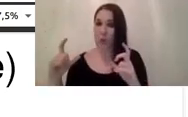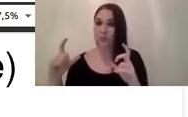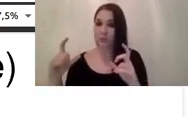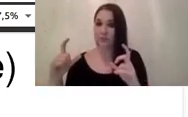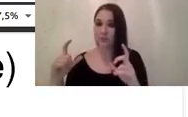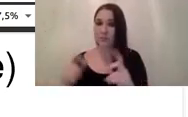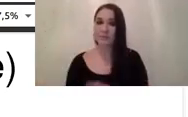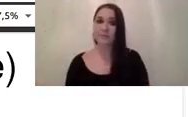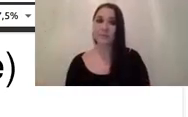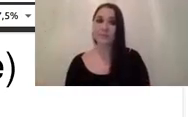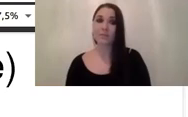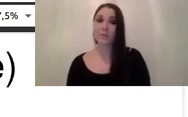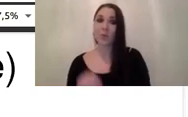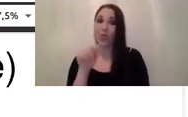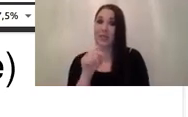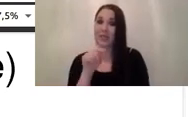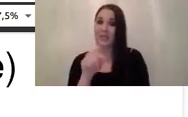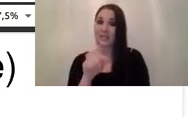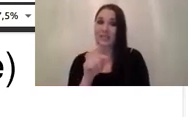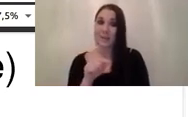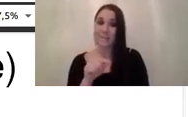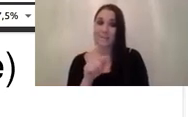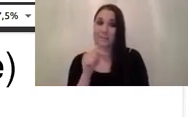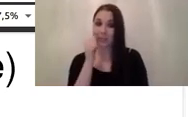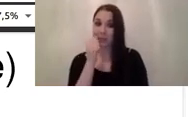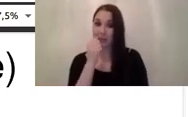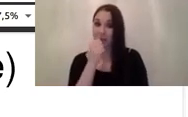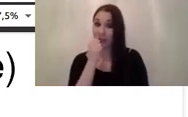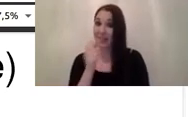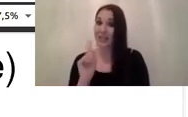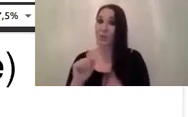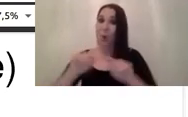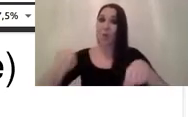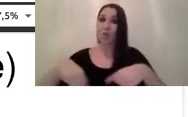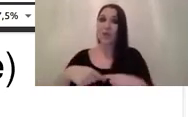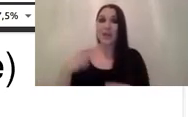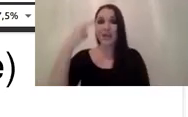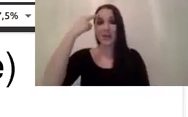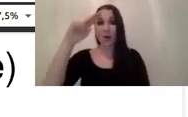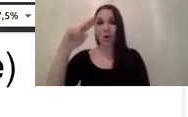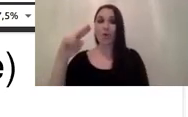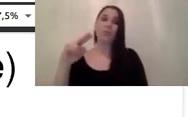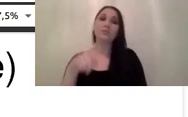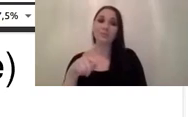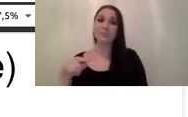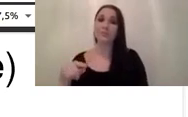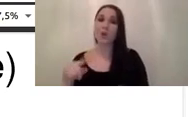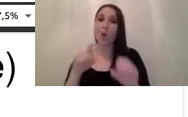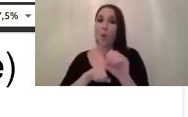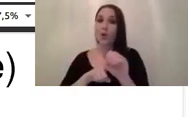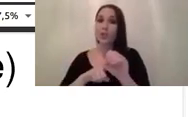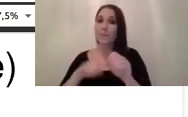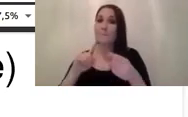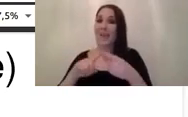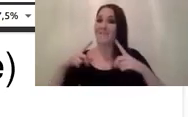so this ratio is what we call the quantum efficiency of course the higher the better um we can